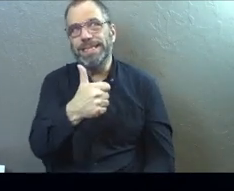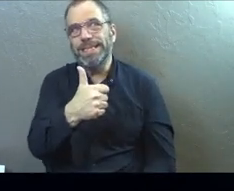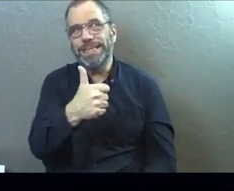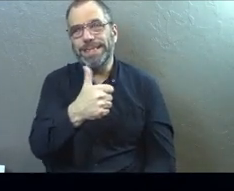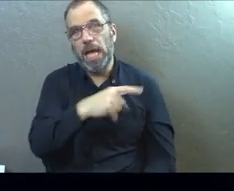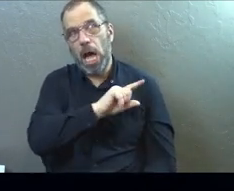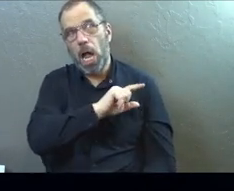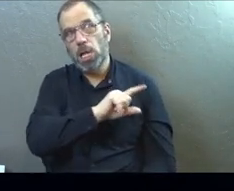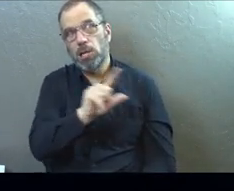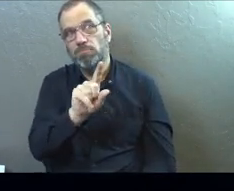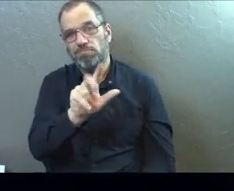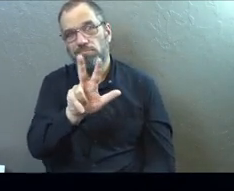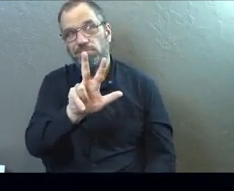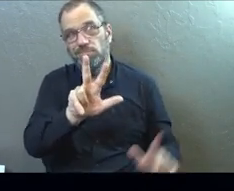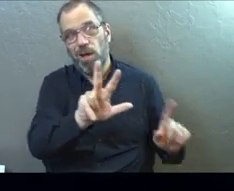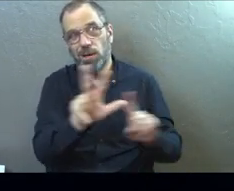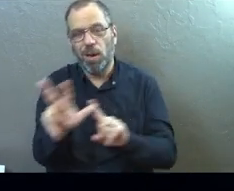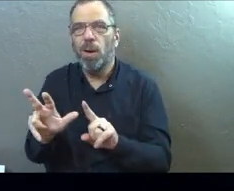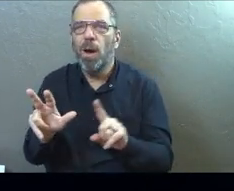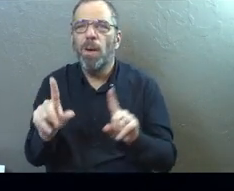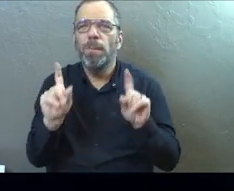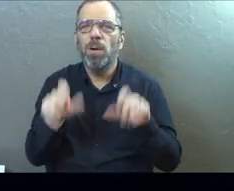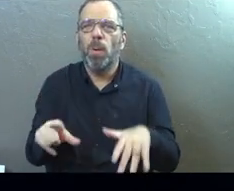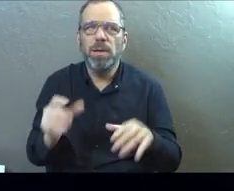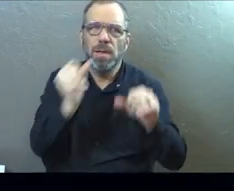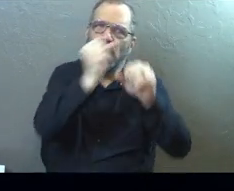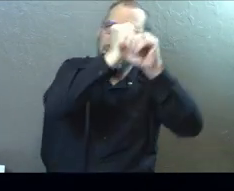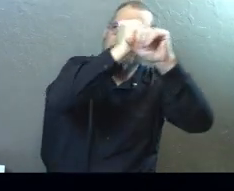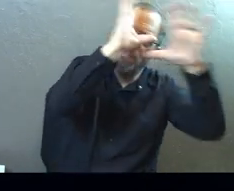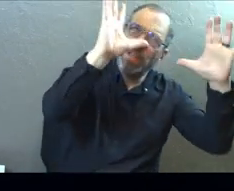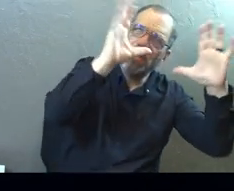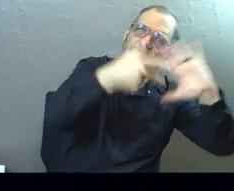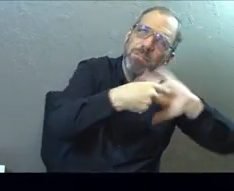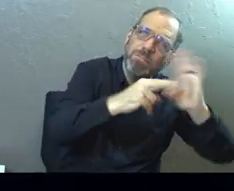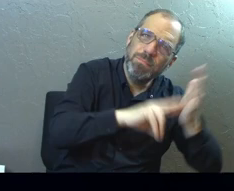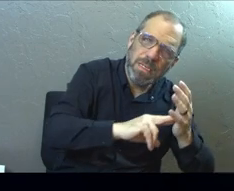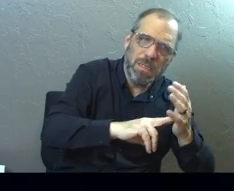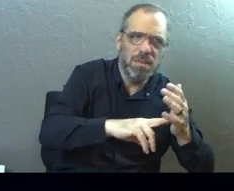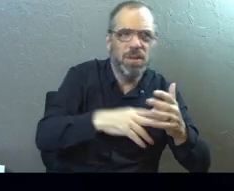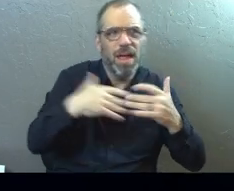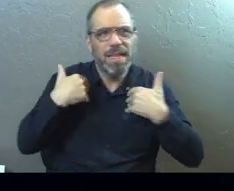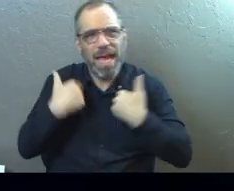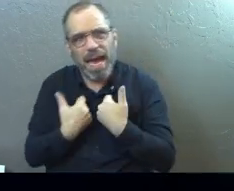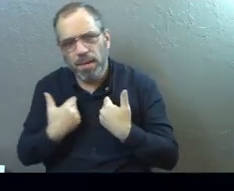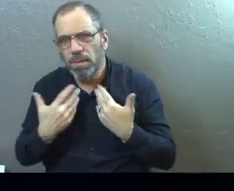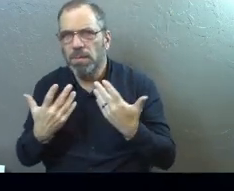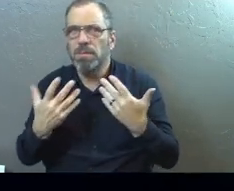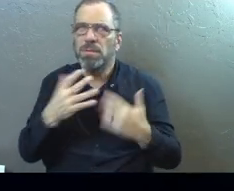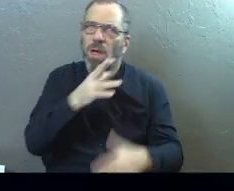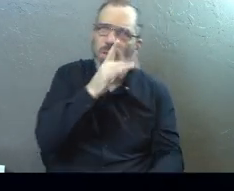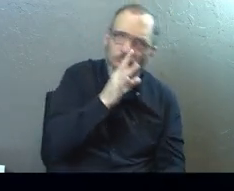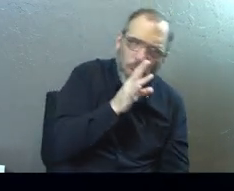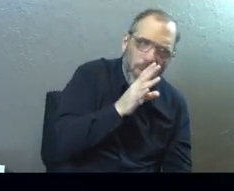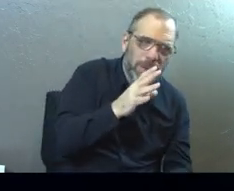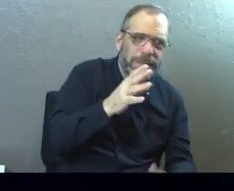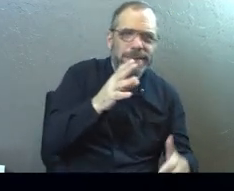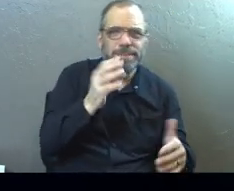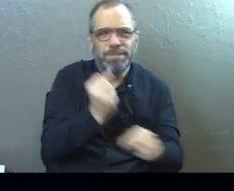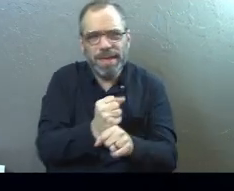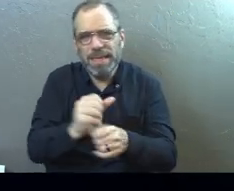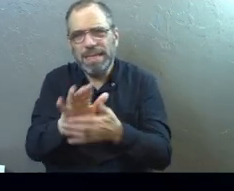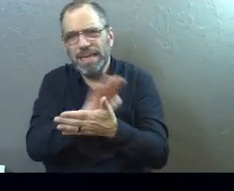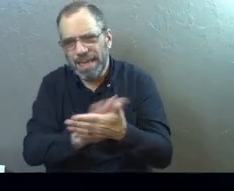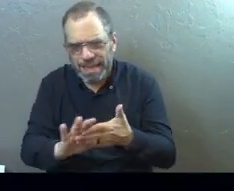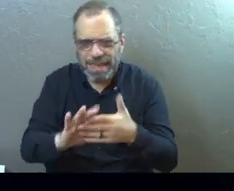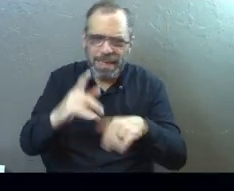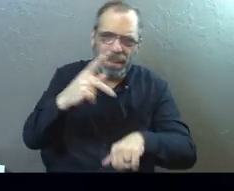I'm going to go with them. But a lot of questions. What did the vision really mean? What was the point of the animals on the sheet? What did the voice mean by God making things clean